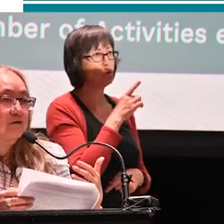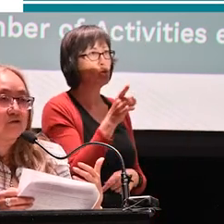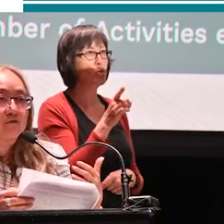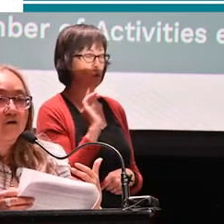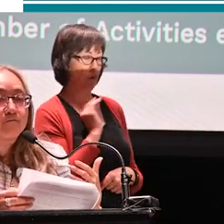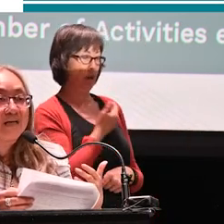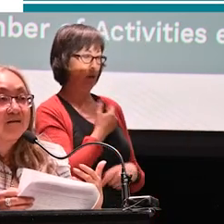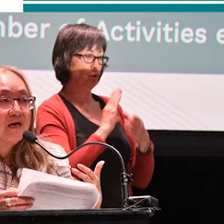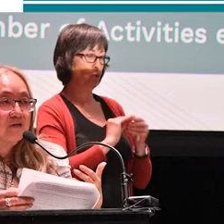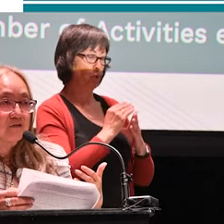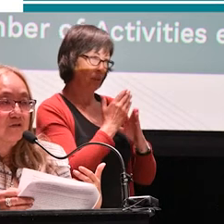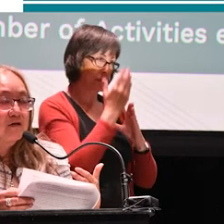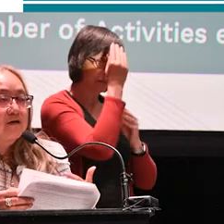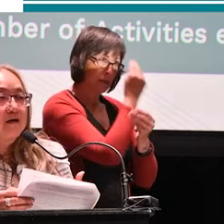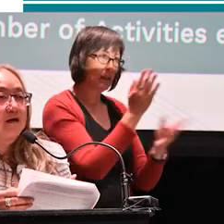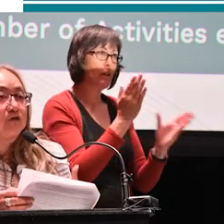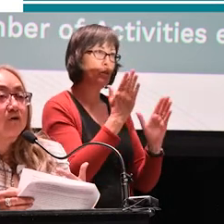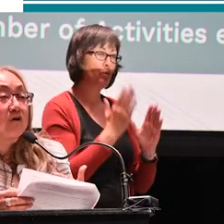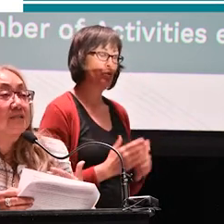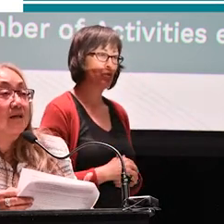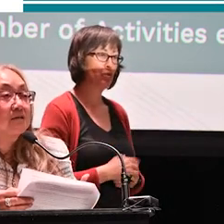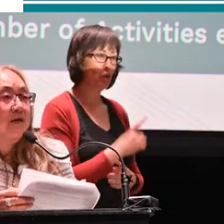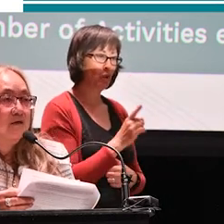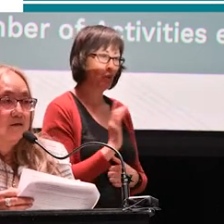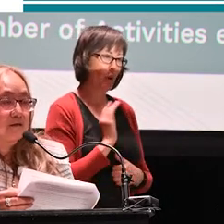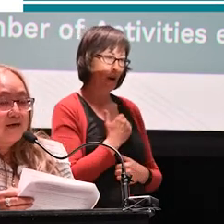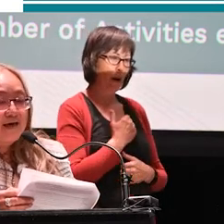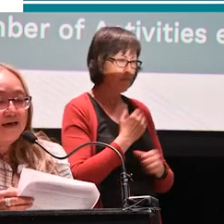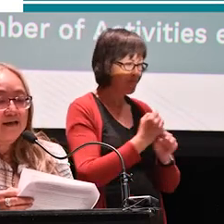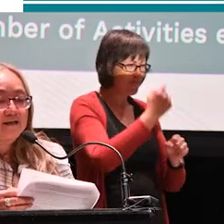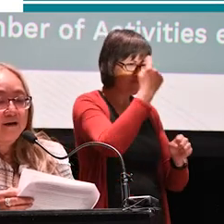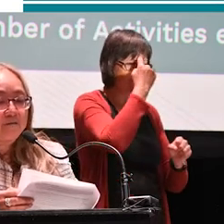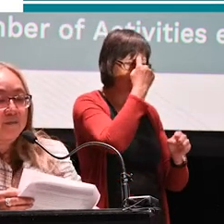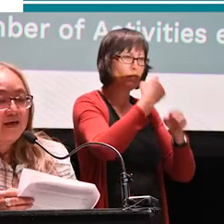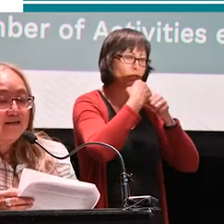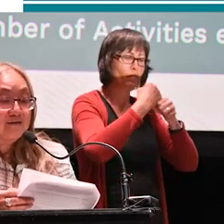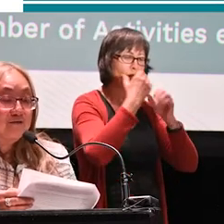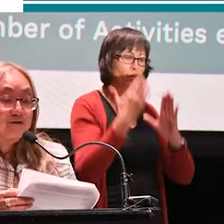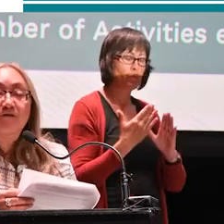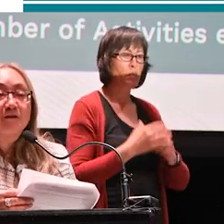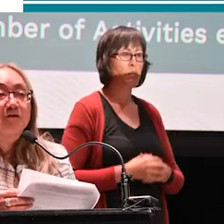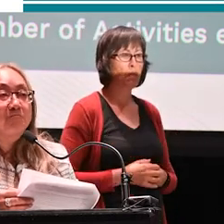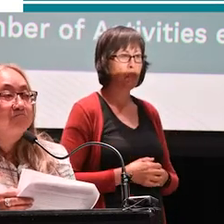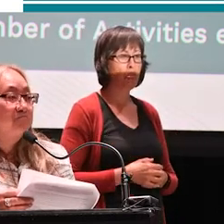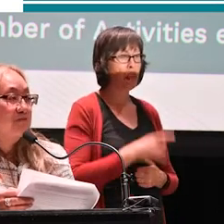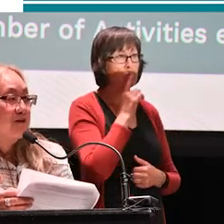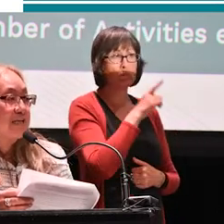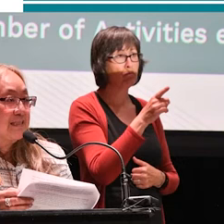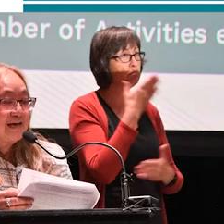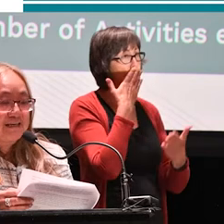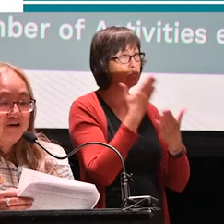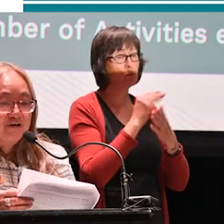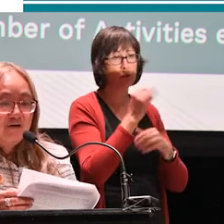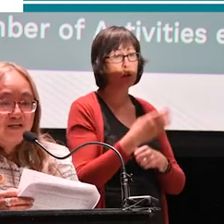storytellers. You are our meaning makers. You are our sense makers. And is really doing a great job of